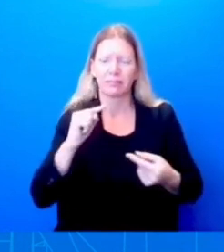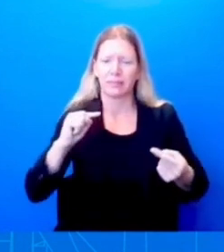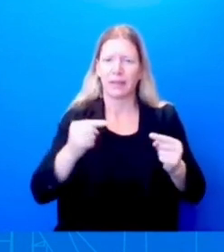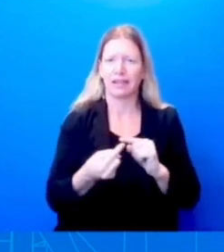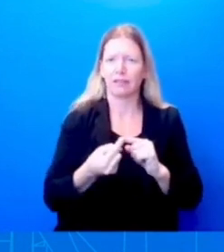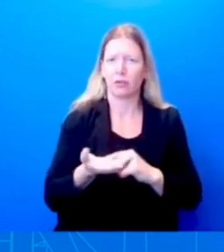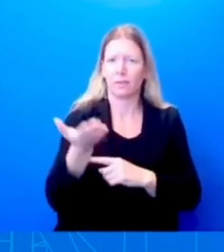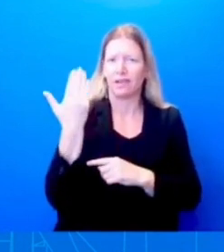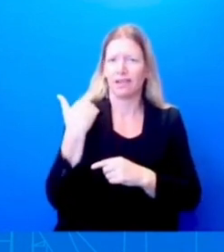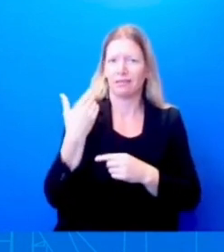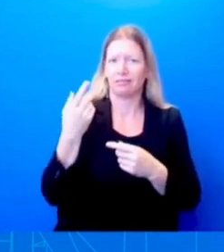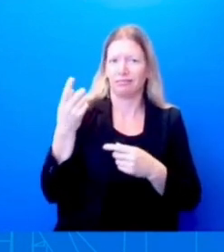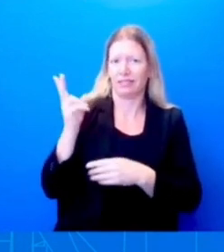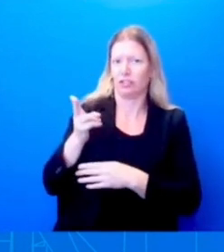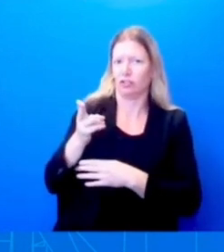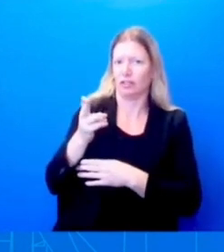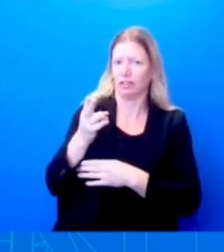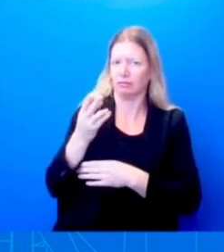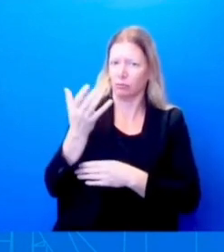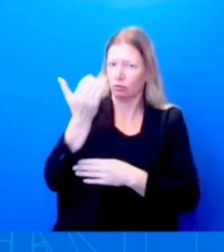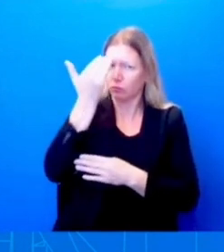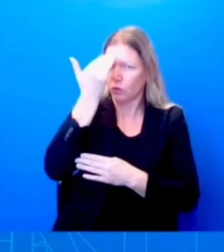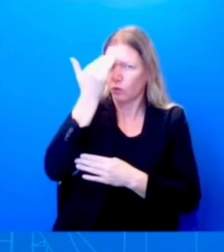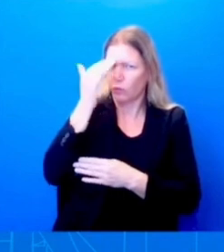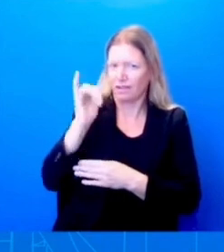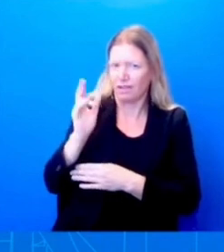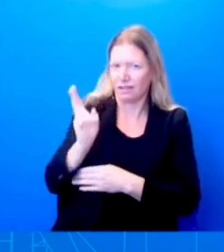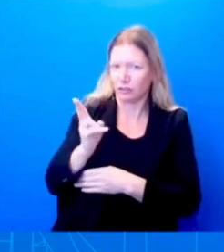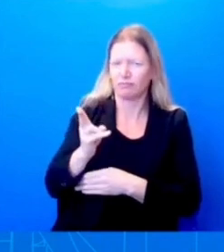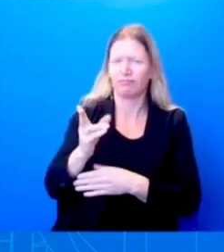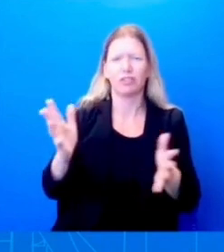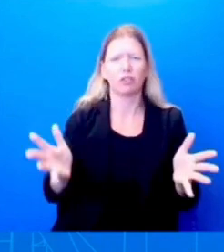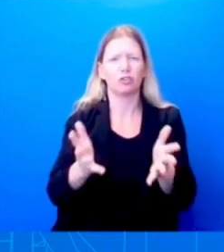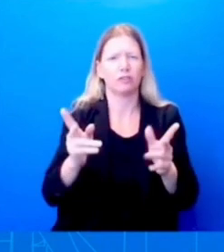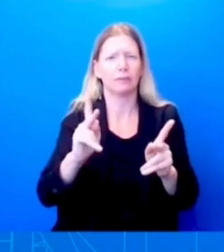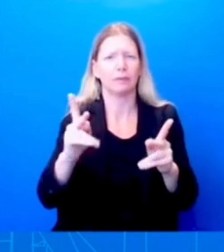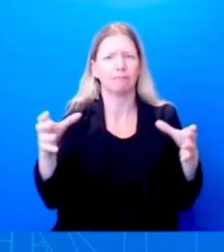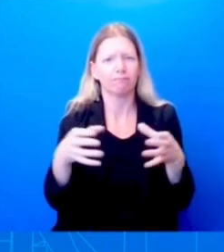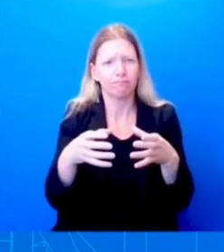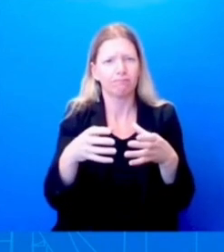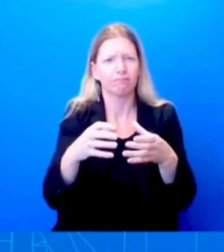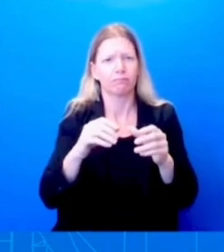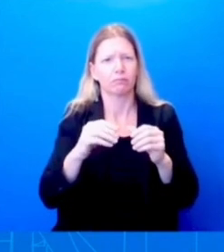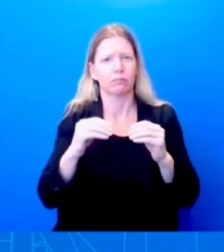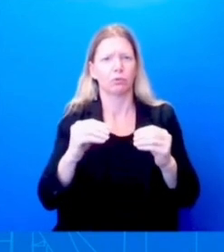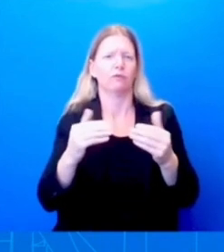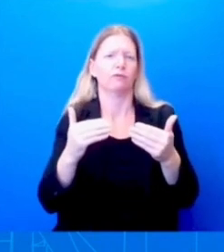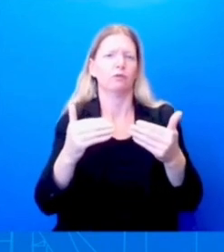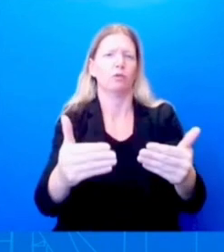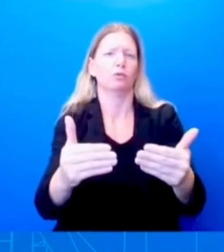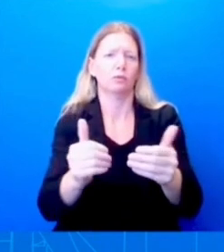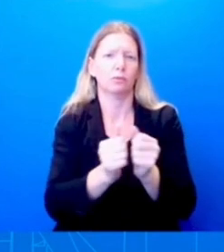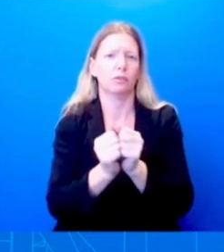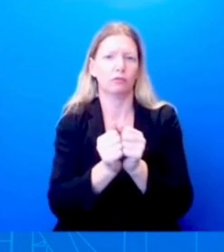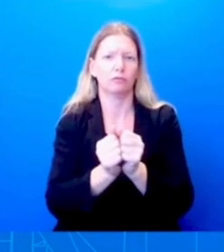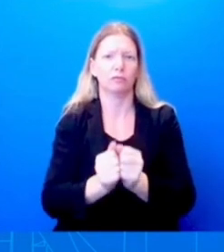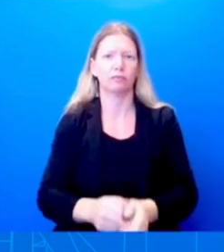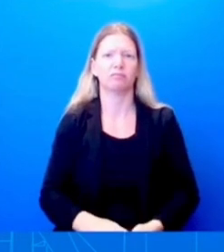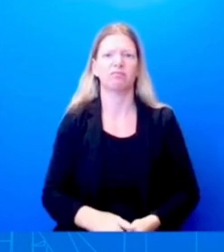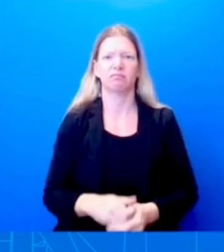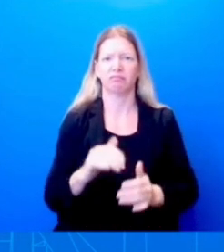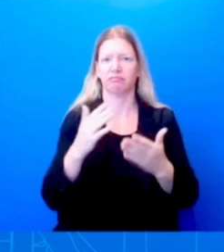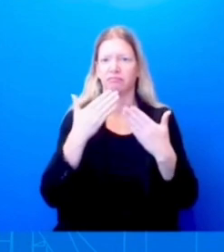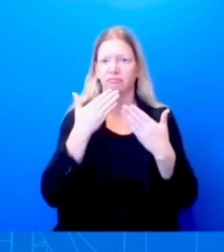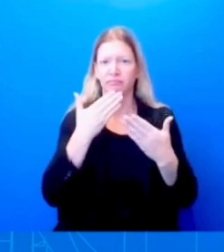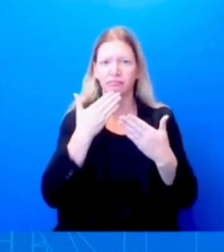Thank you for the question. Looking at the op-ed today, a lot of the achievements that are listed in here obviously resonate to have to do with